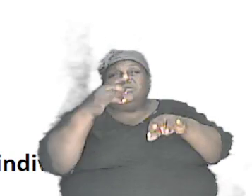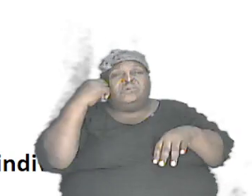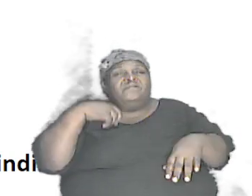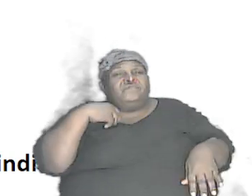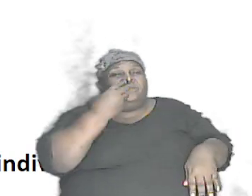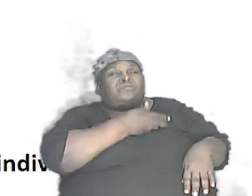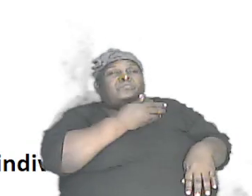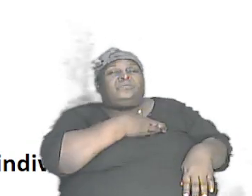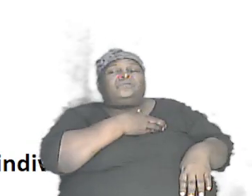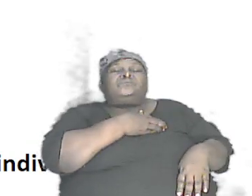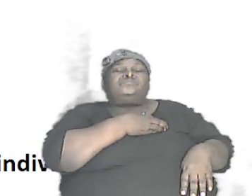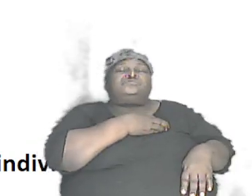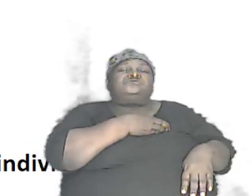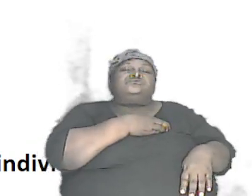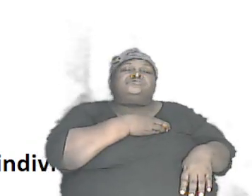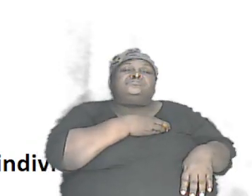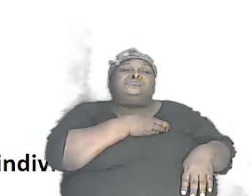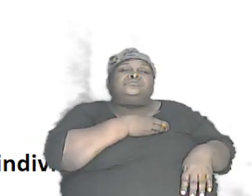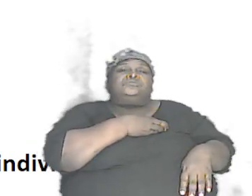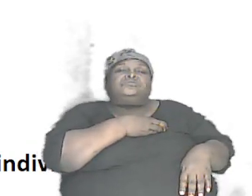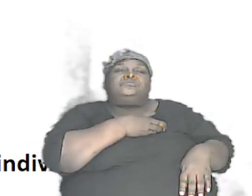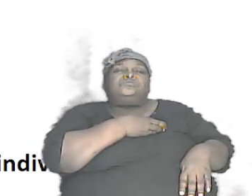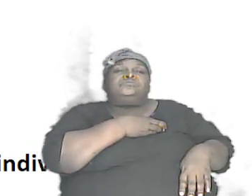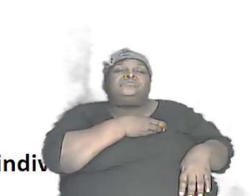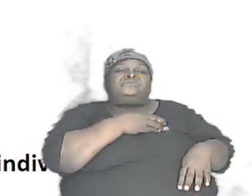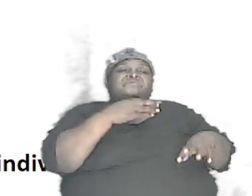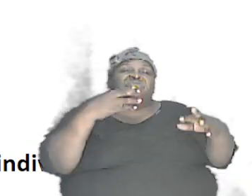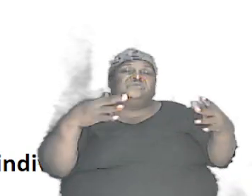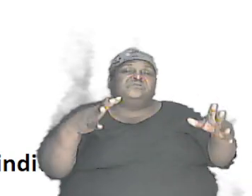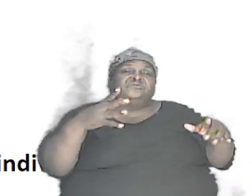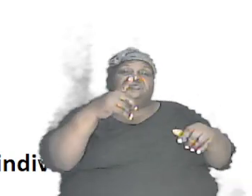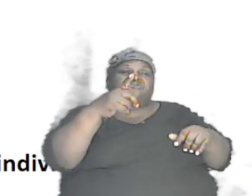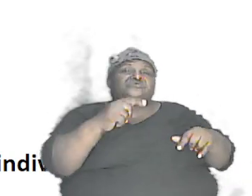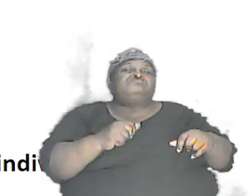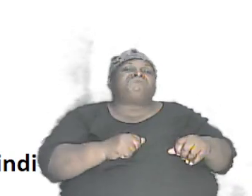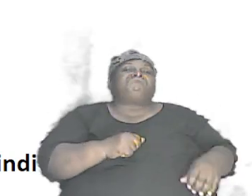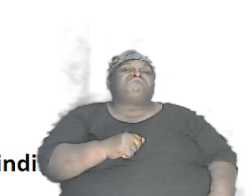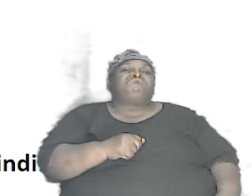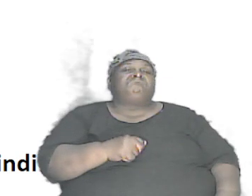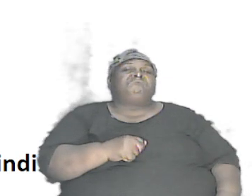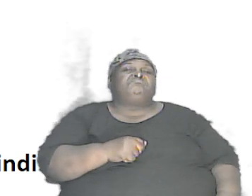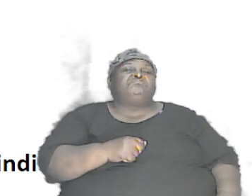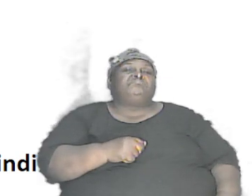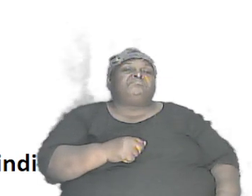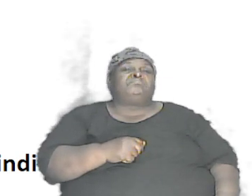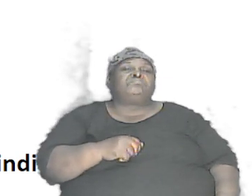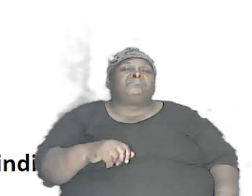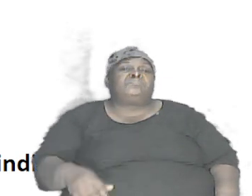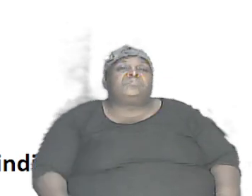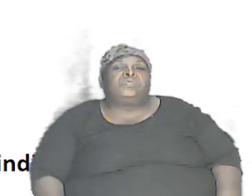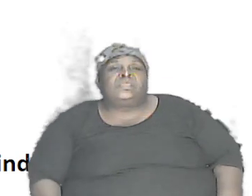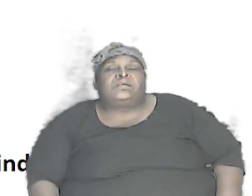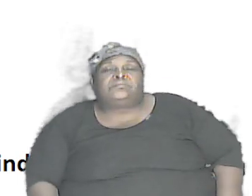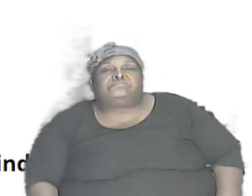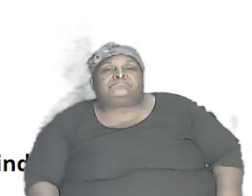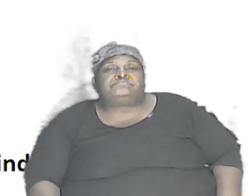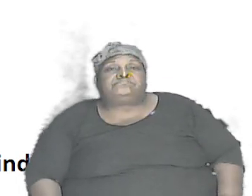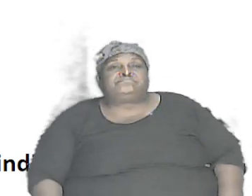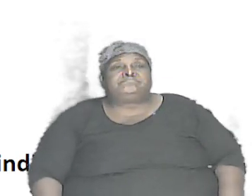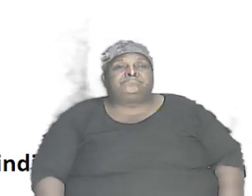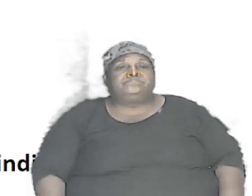us to go down that line so we have done this slide already and and understand where we were in relation